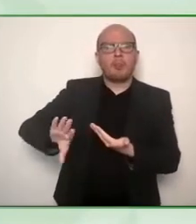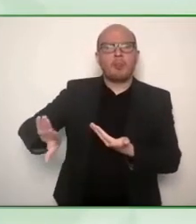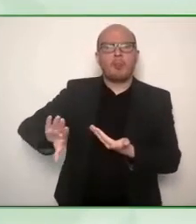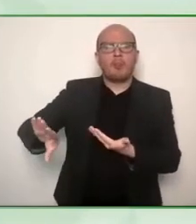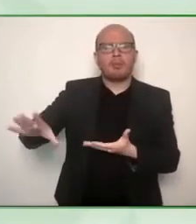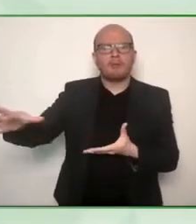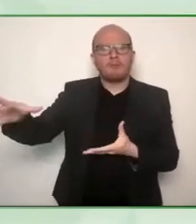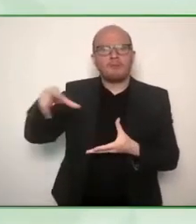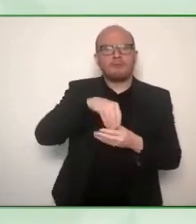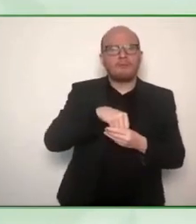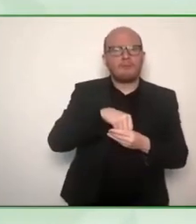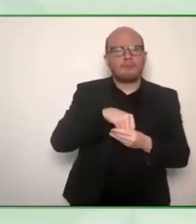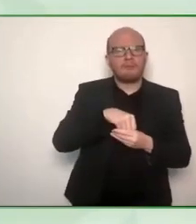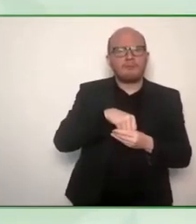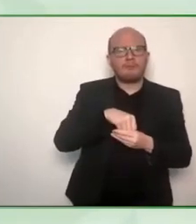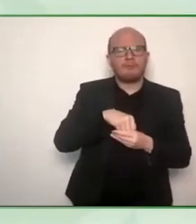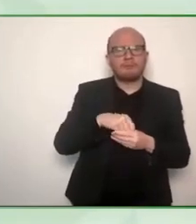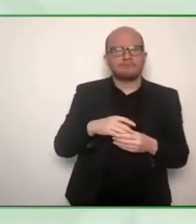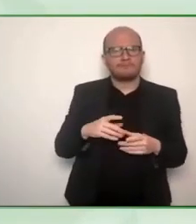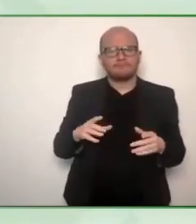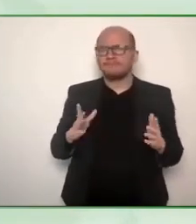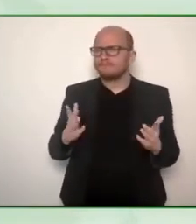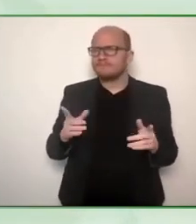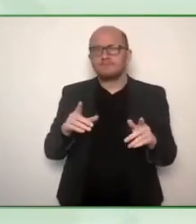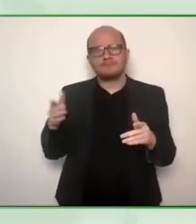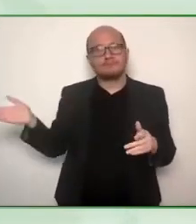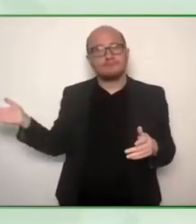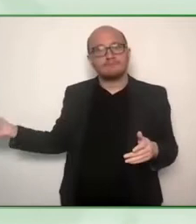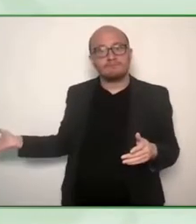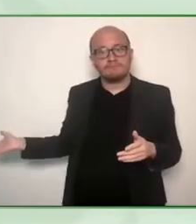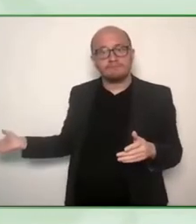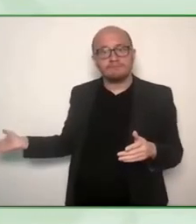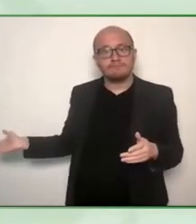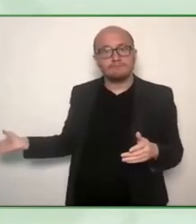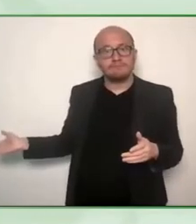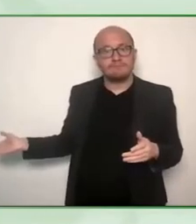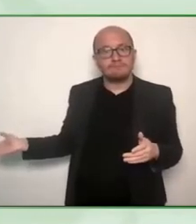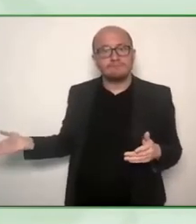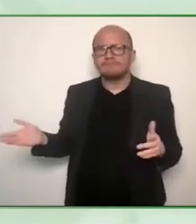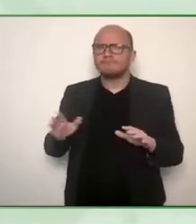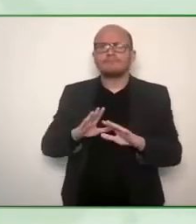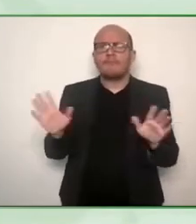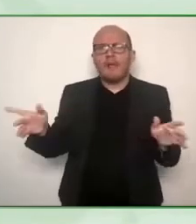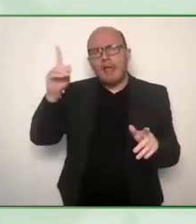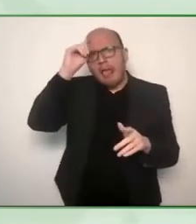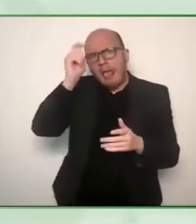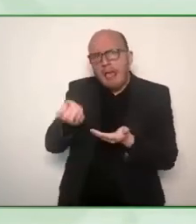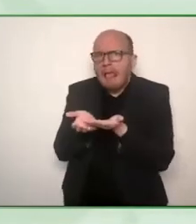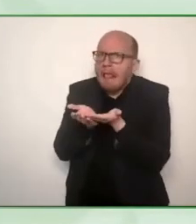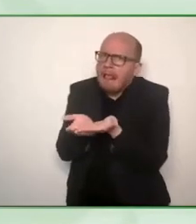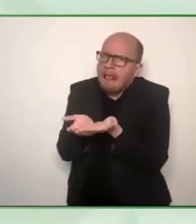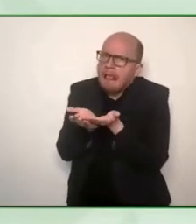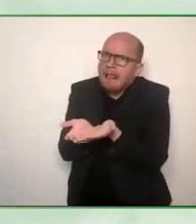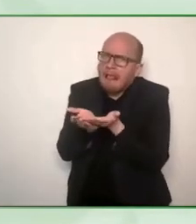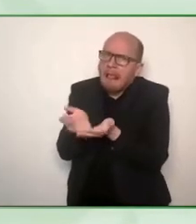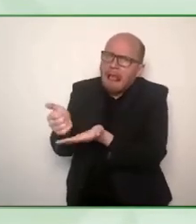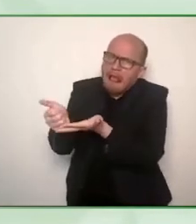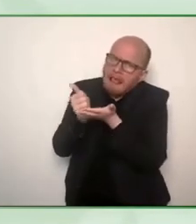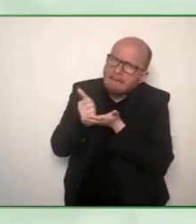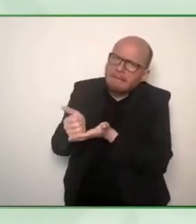a disability and please help me into we are powerful we are one world for everyone and we all belong together